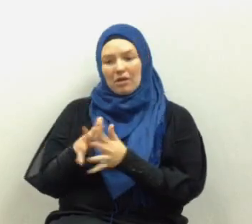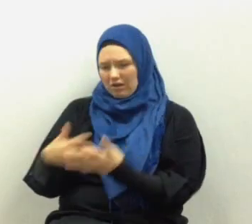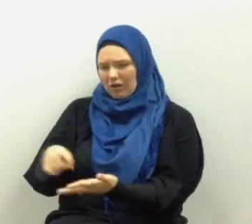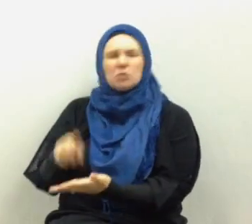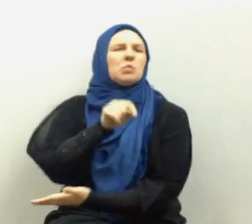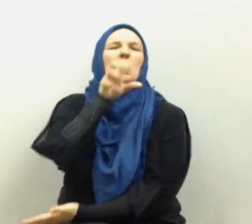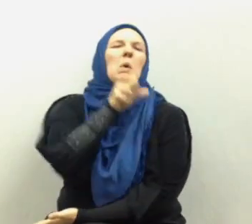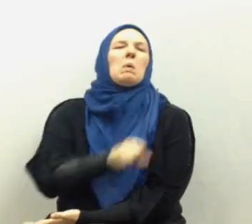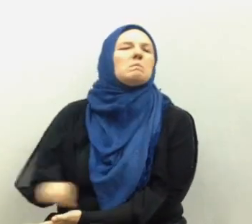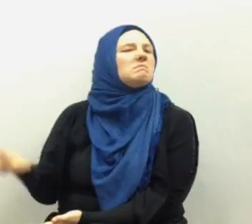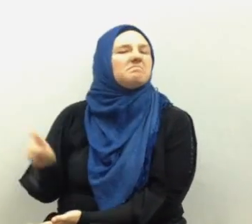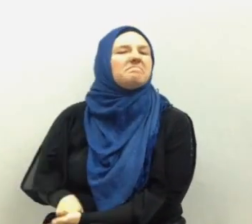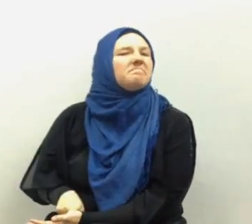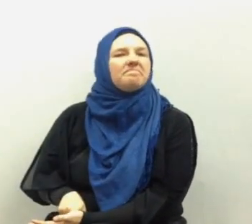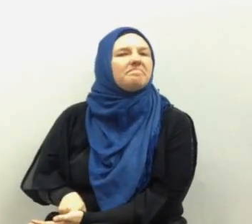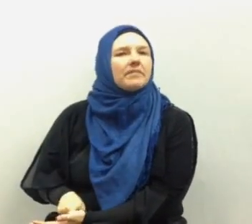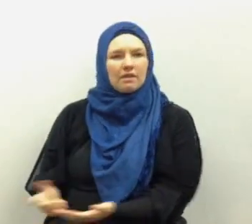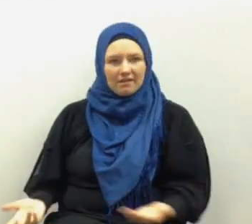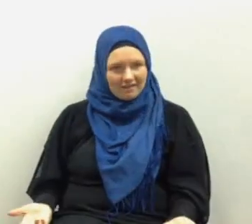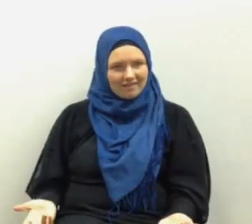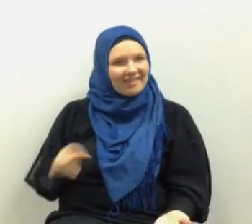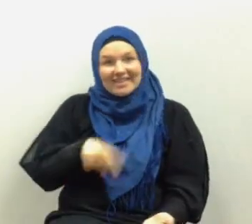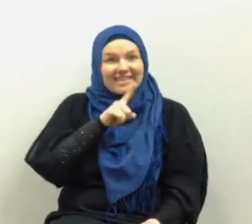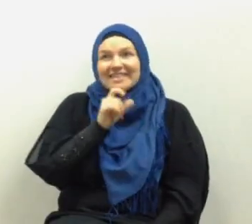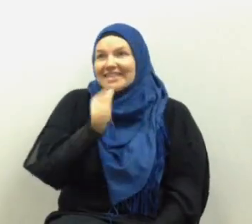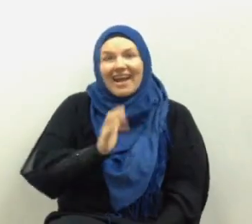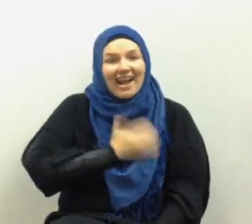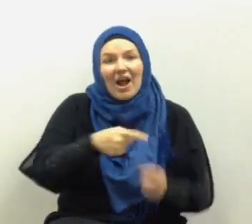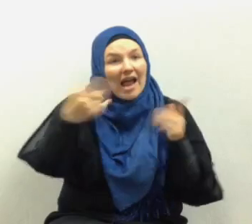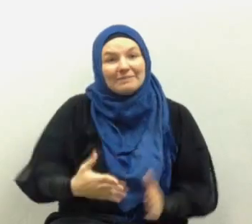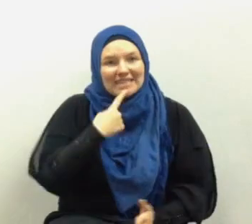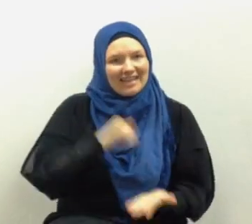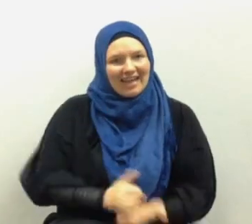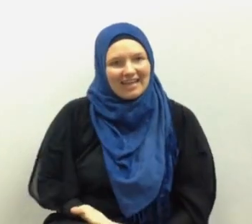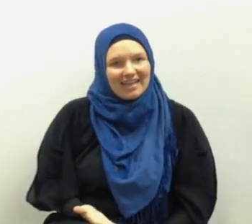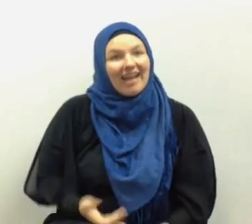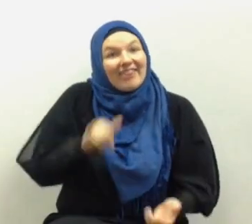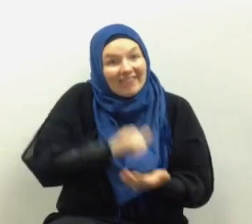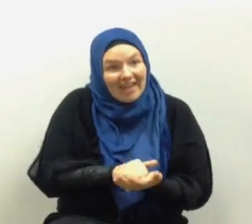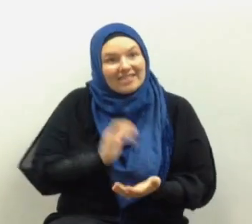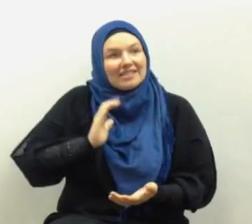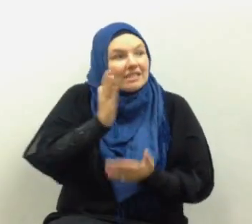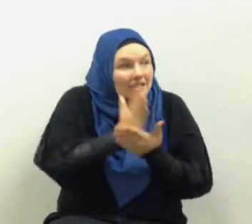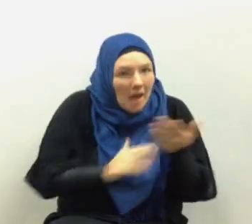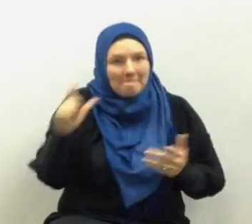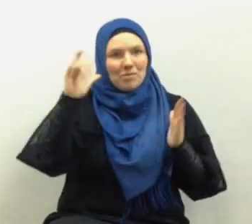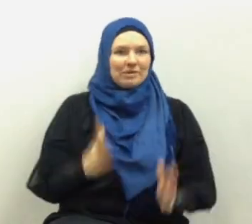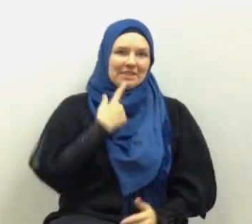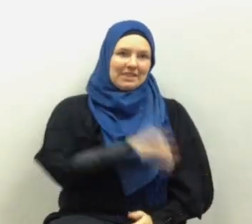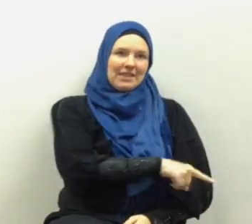old subhan Allah this is not our enemies telling us this is